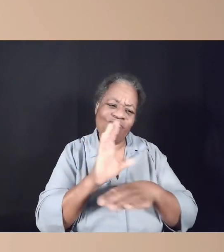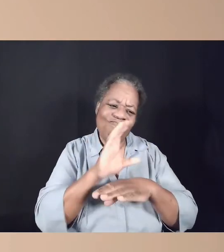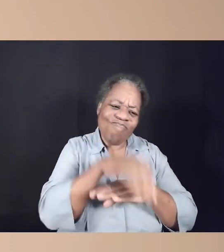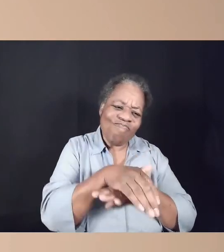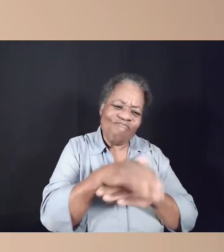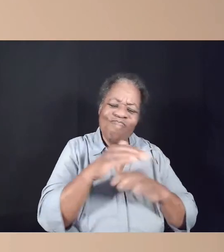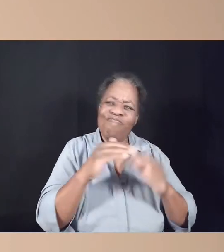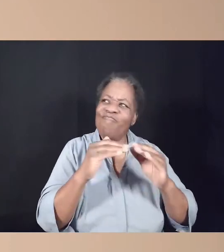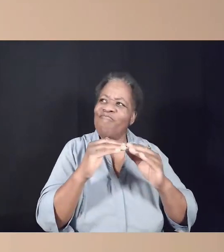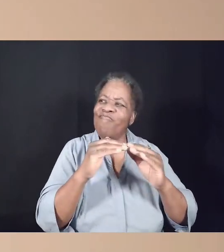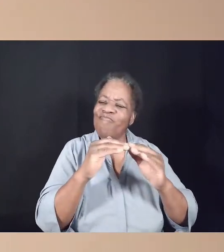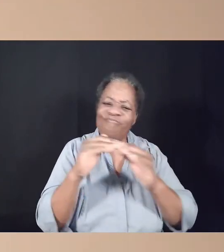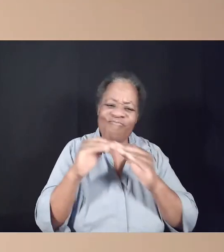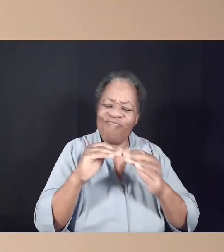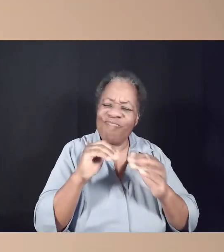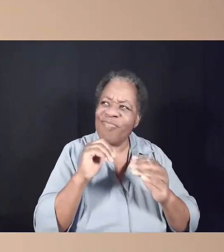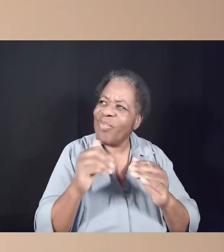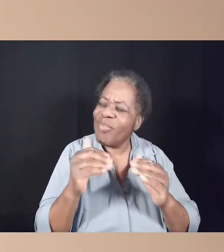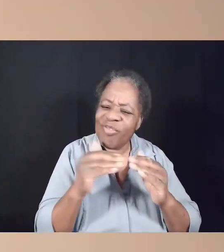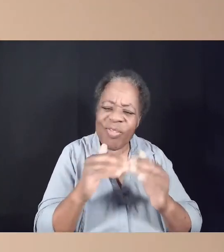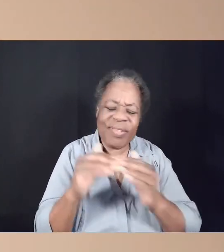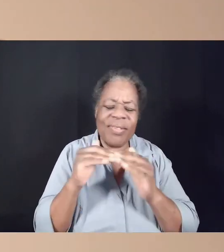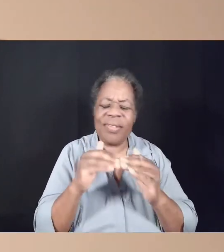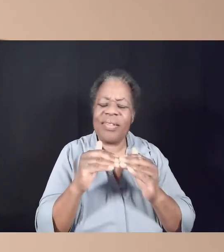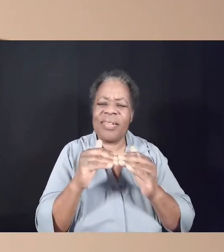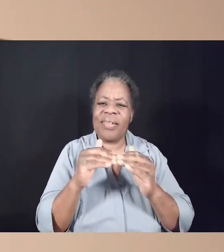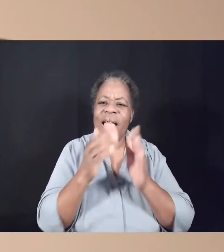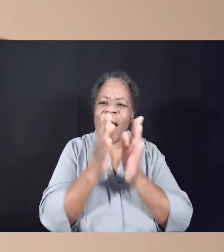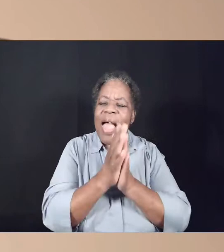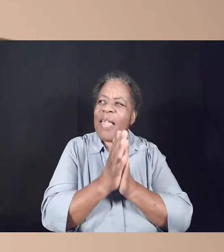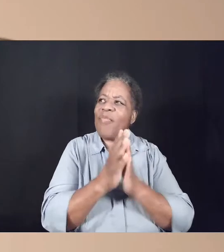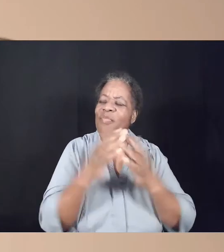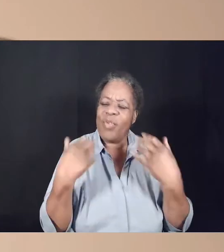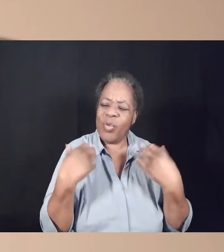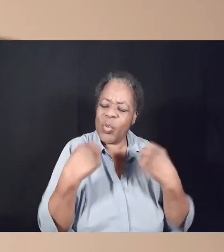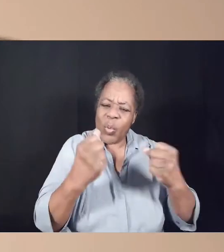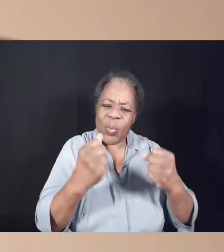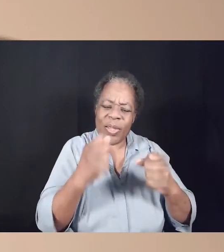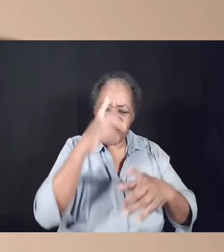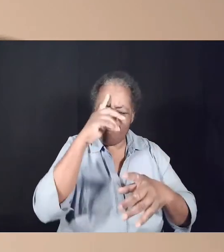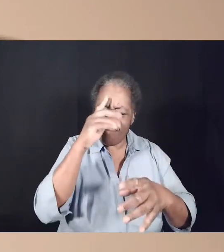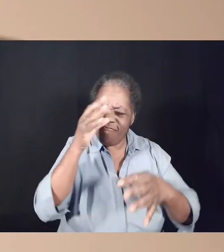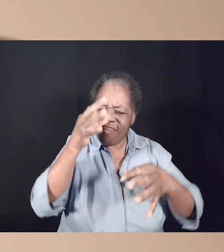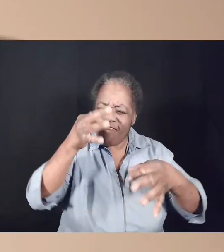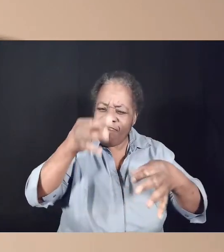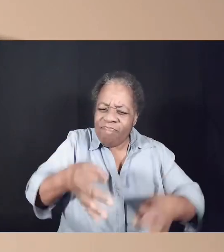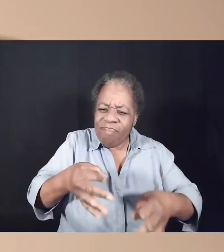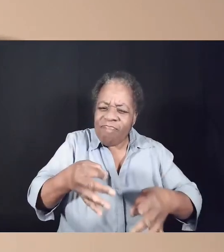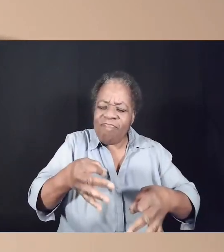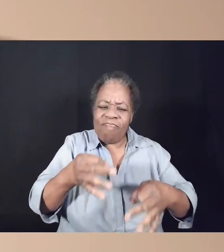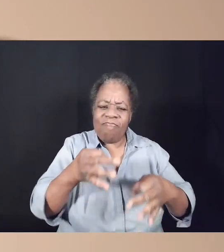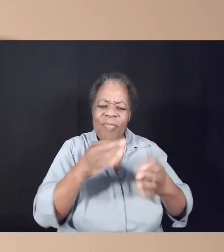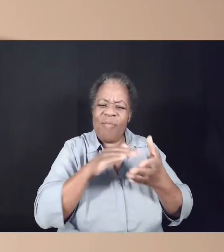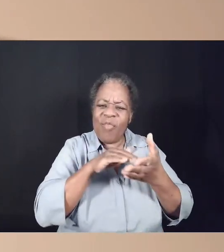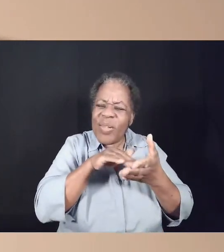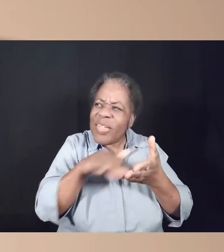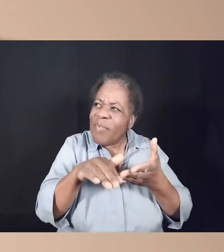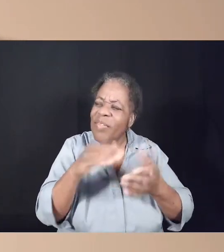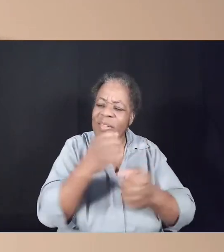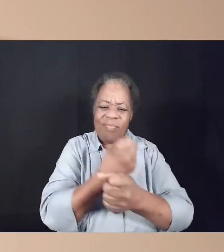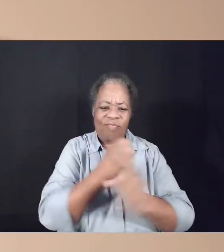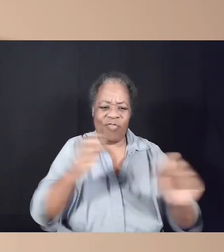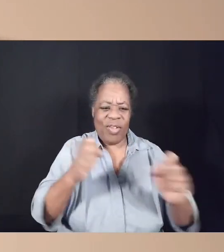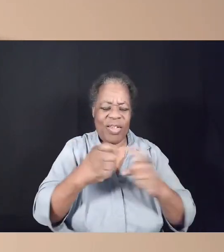God, ask also for courage and determination to be forgiven of and freed from the bonds of hatred,